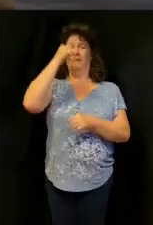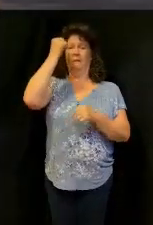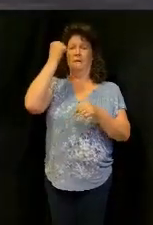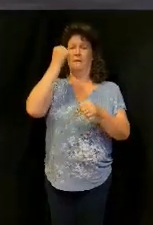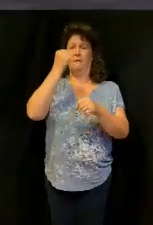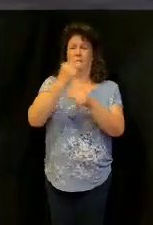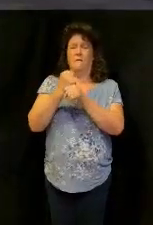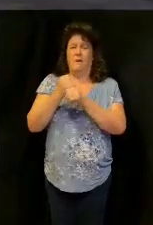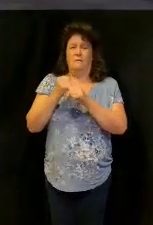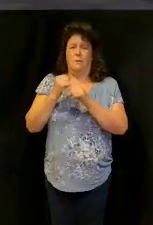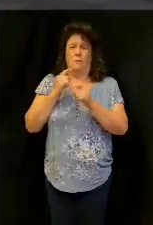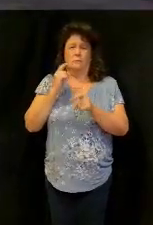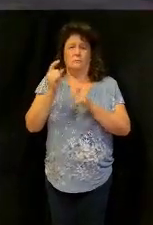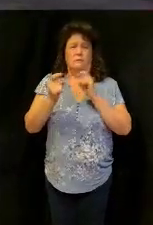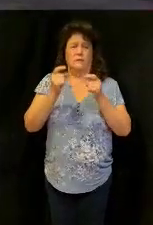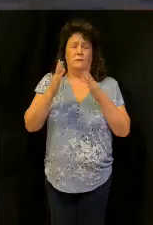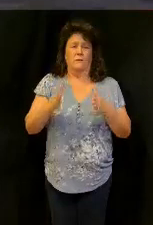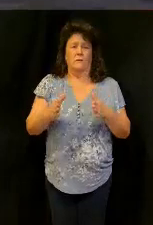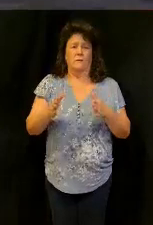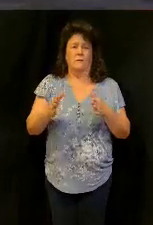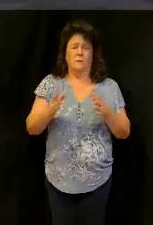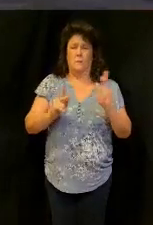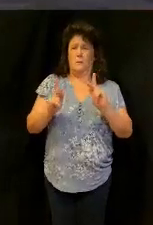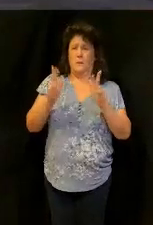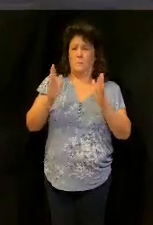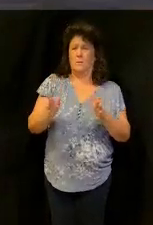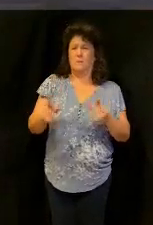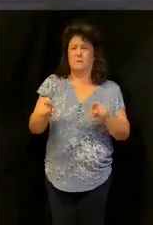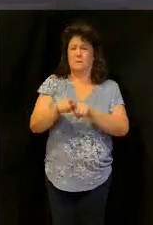have done what God has called them to do over the years.